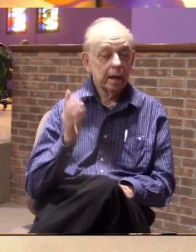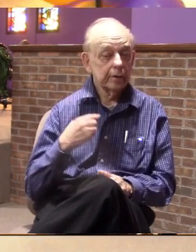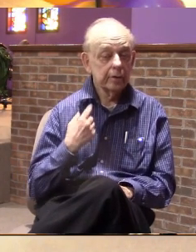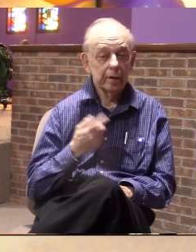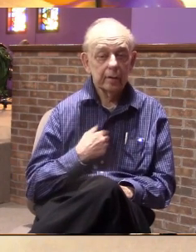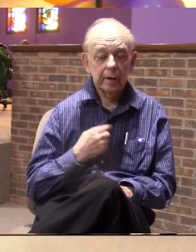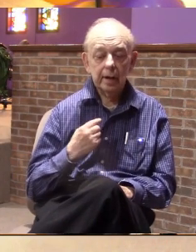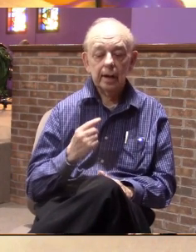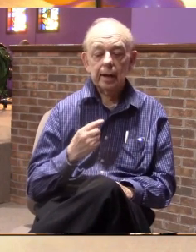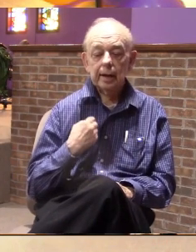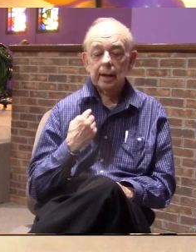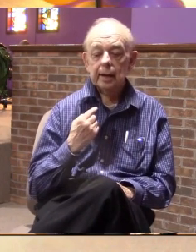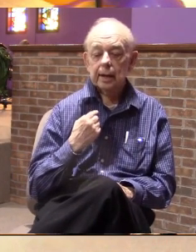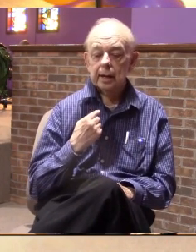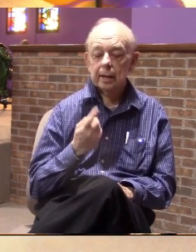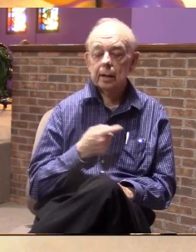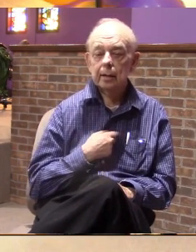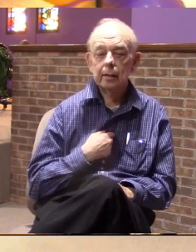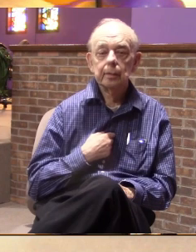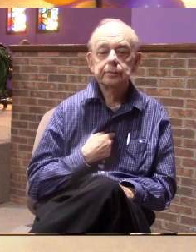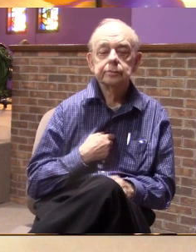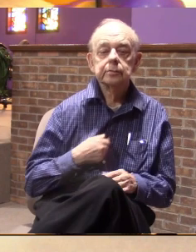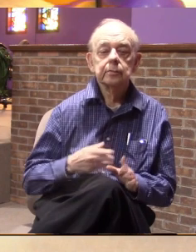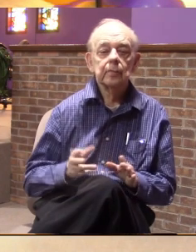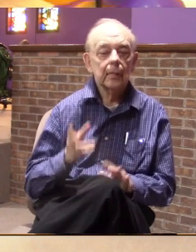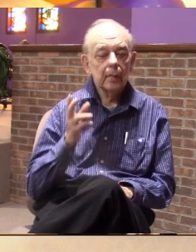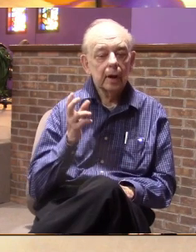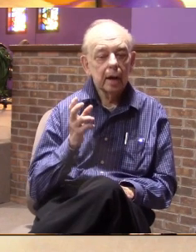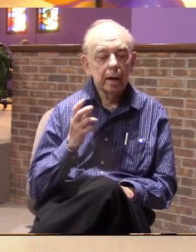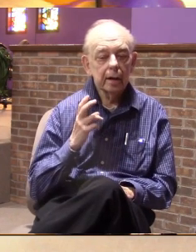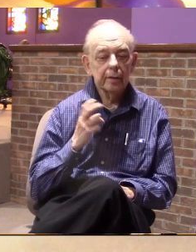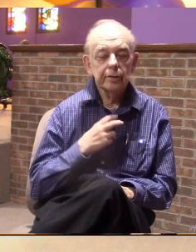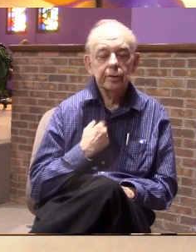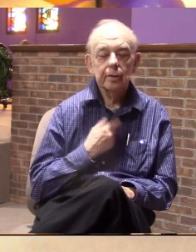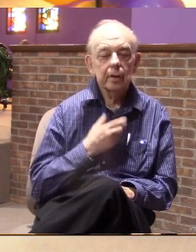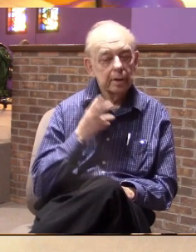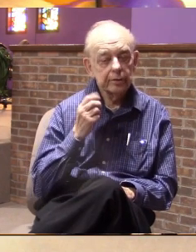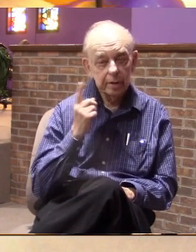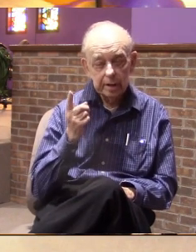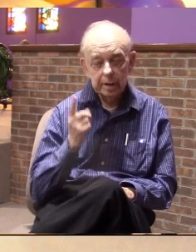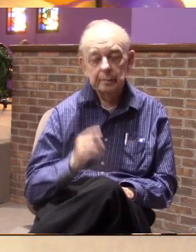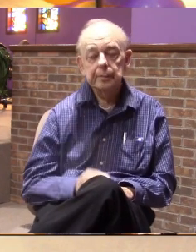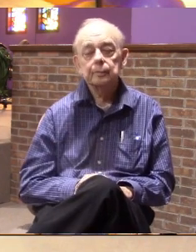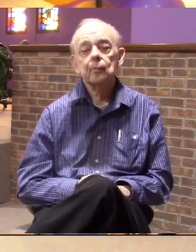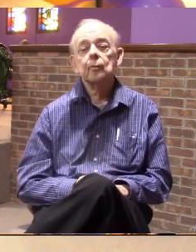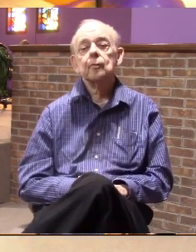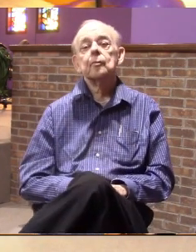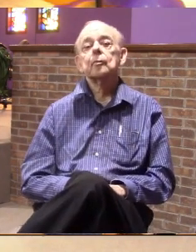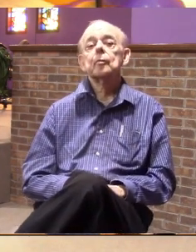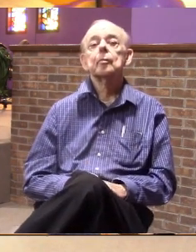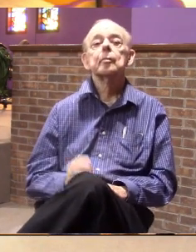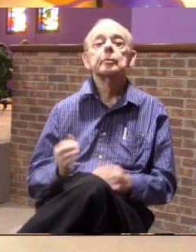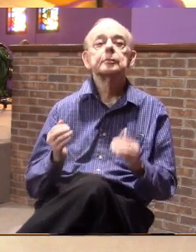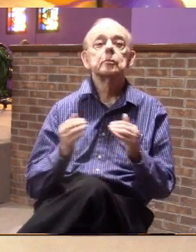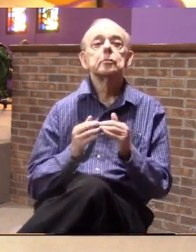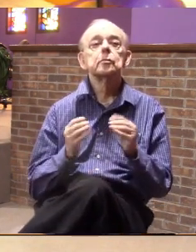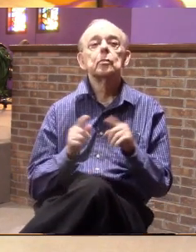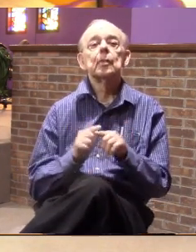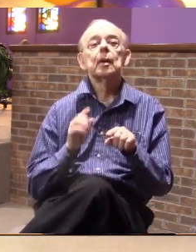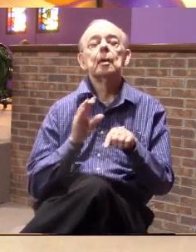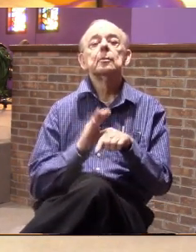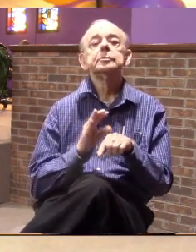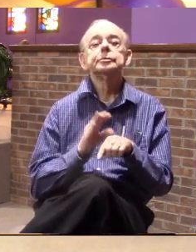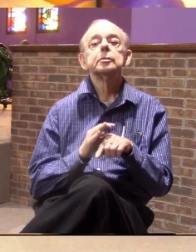and tell us and let us listen to the things that we ask. And even as a